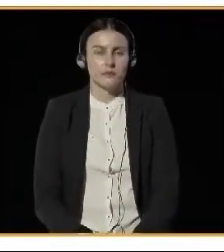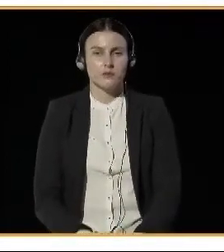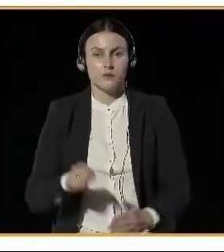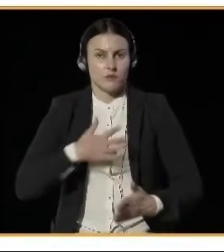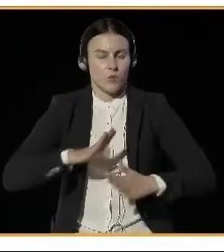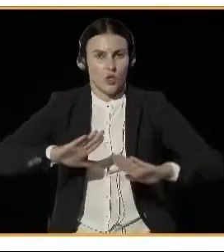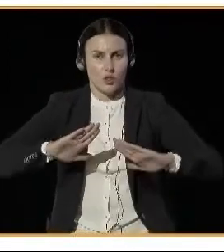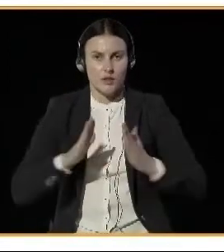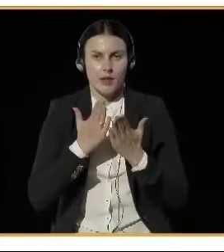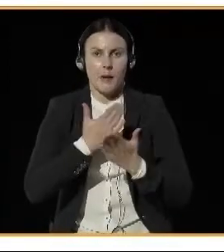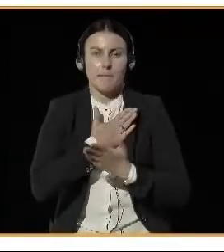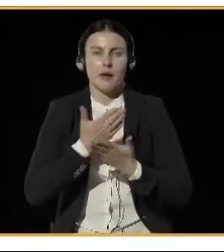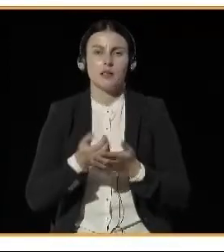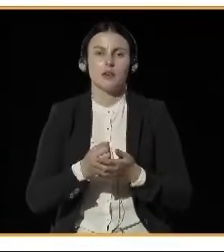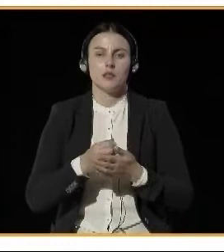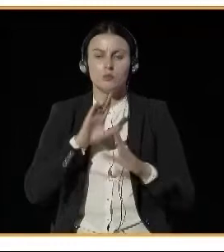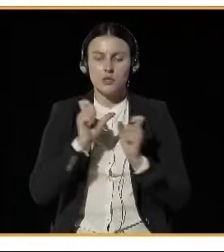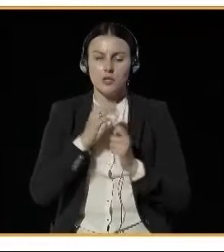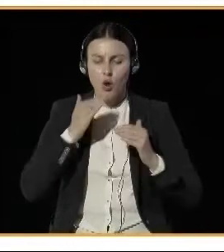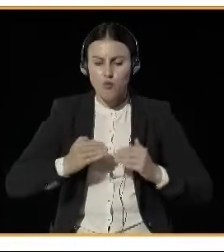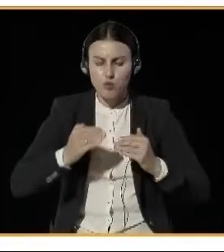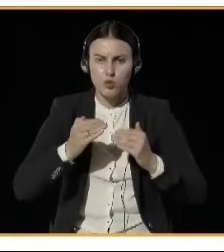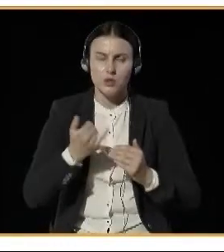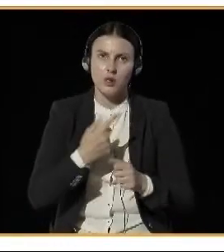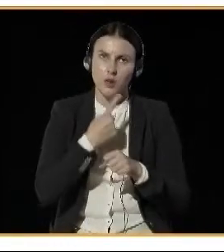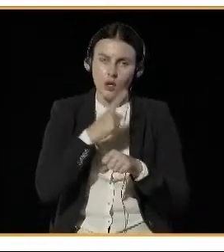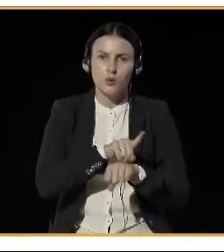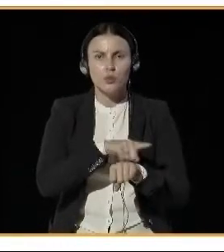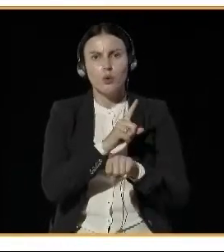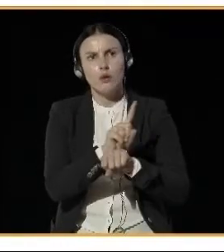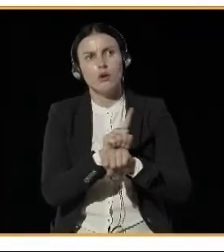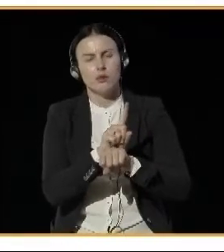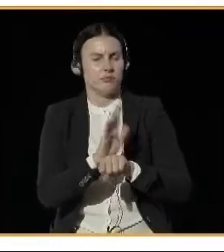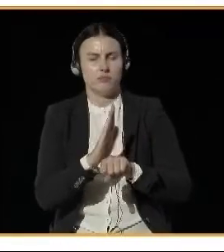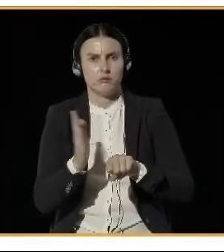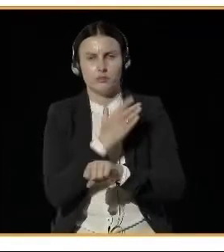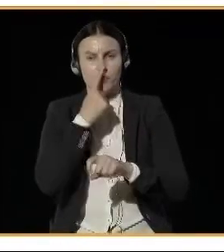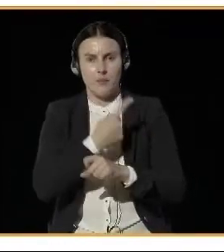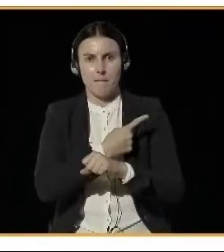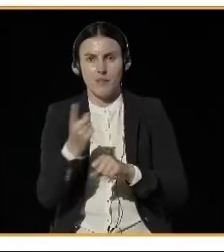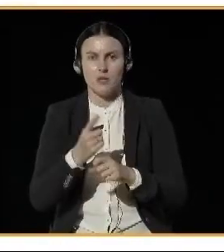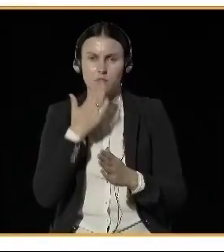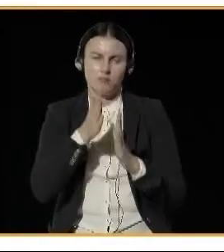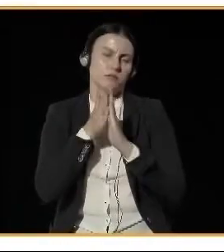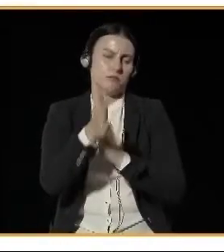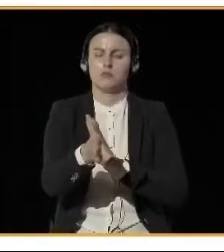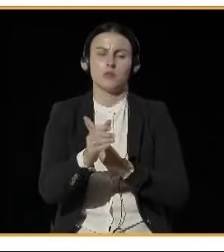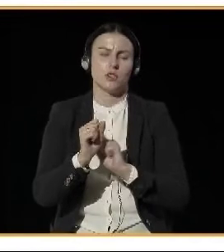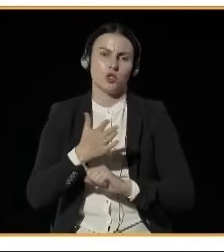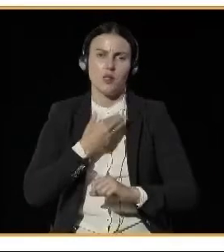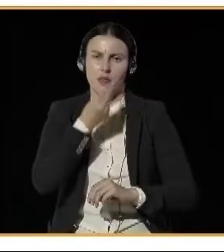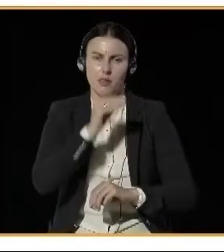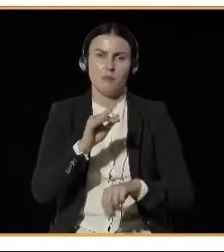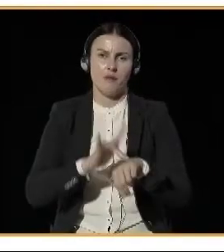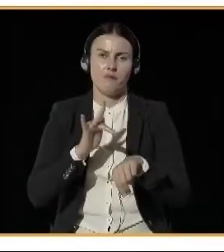all action more direct and efficient. Next slide,